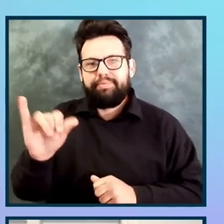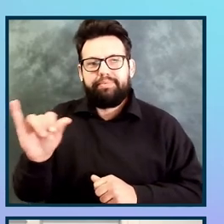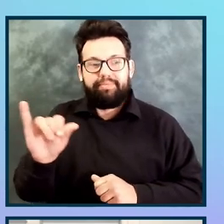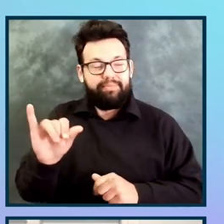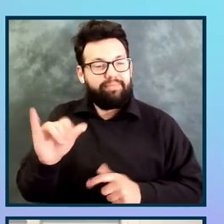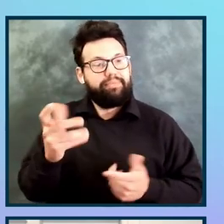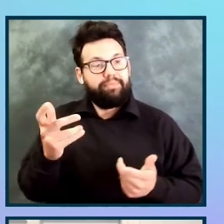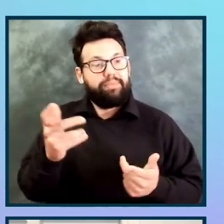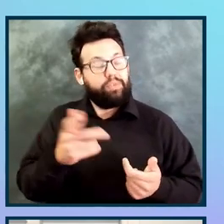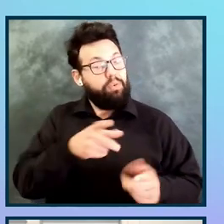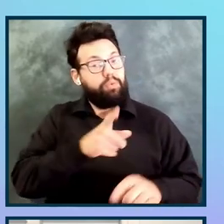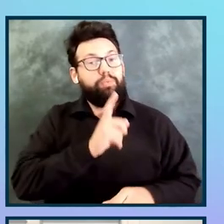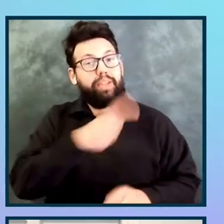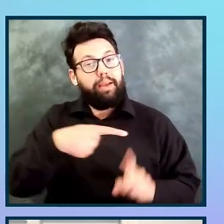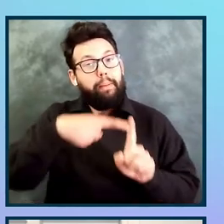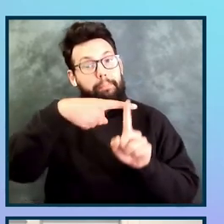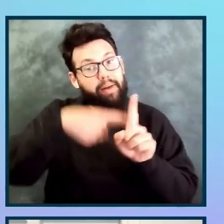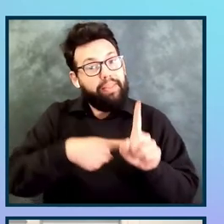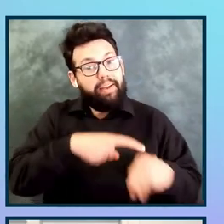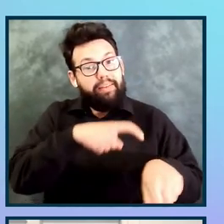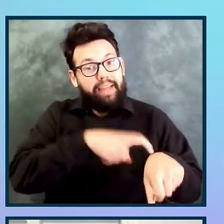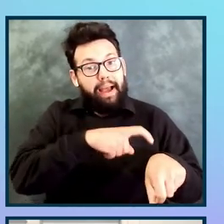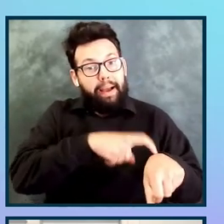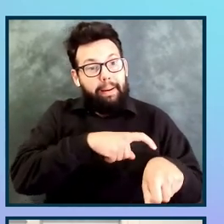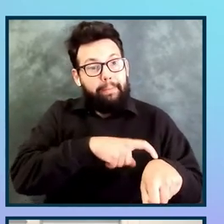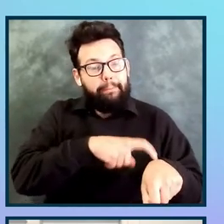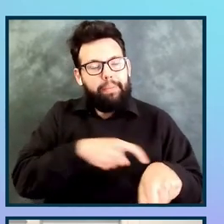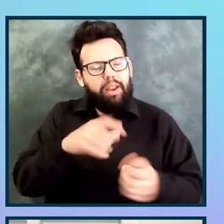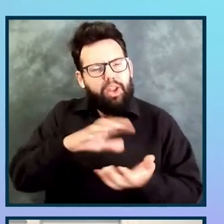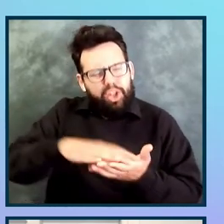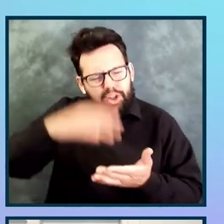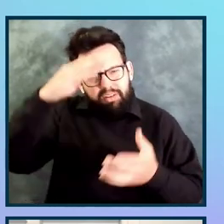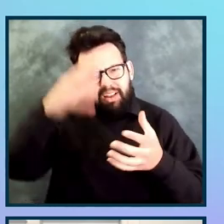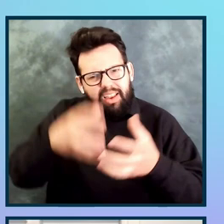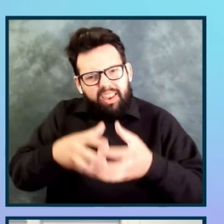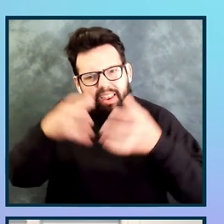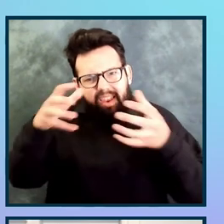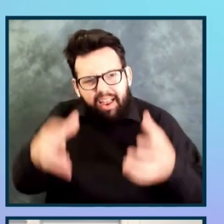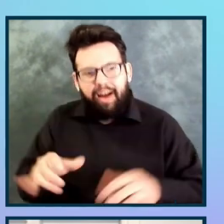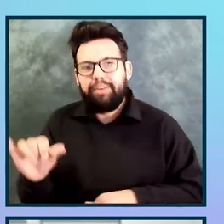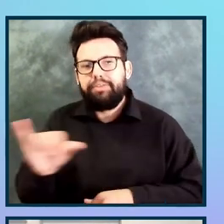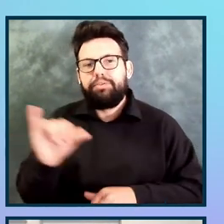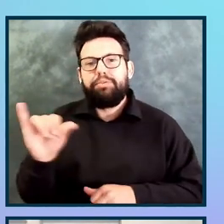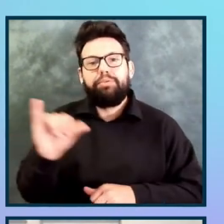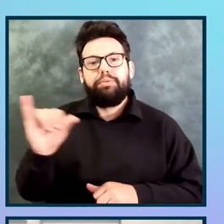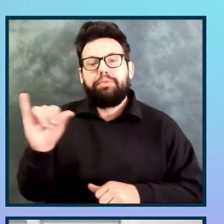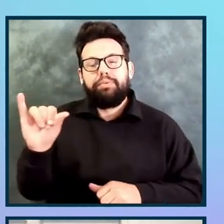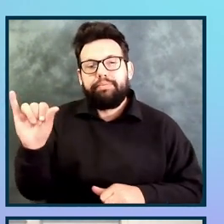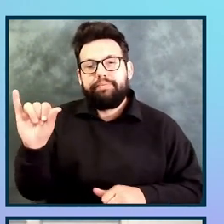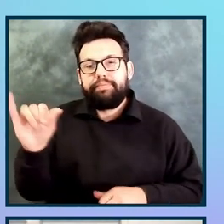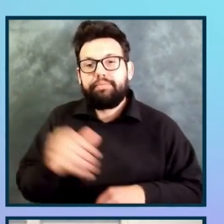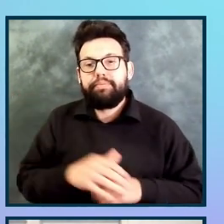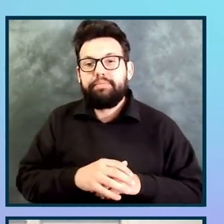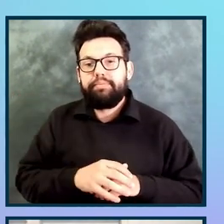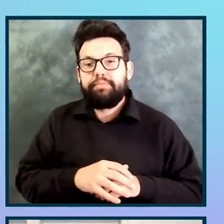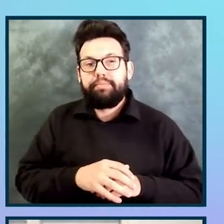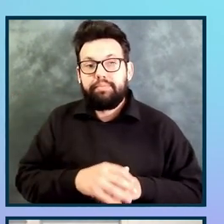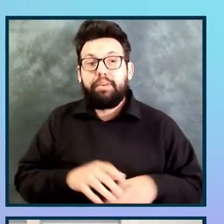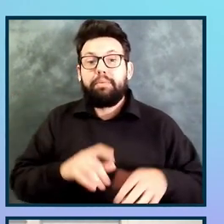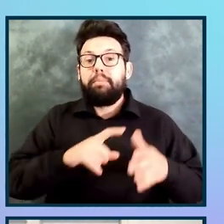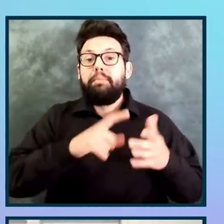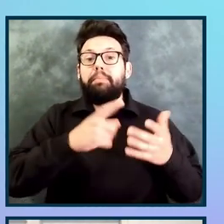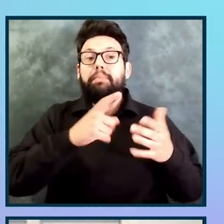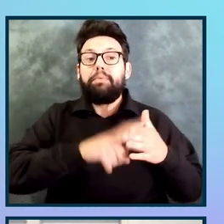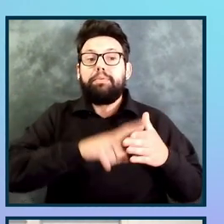that we saved, it was actually a whole lot of stuff that we learned. So the outcome for this one, I have a Polaroid